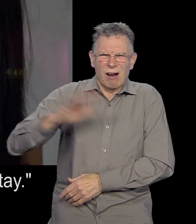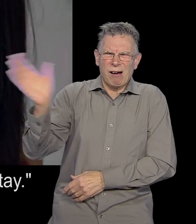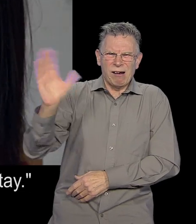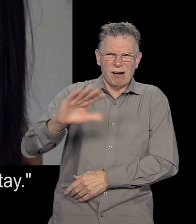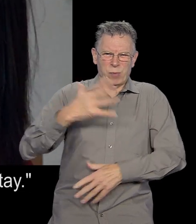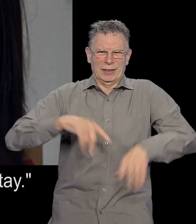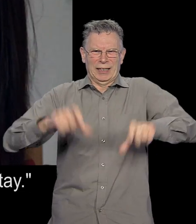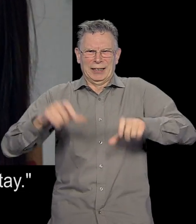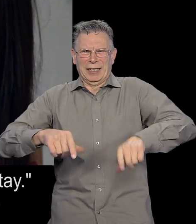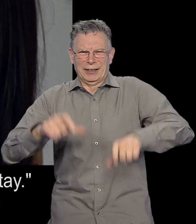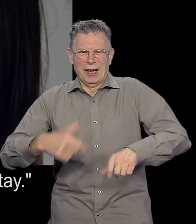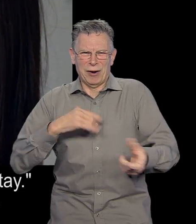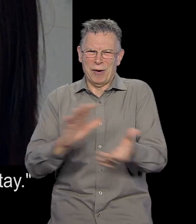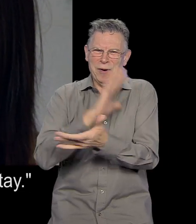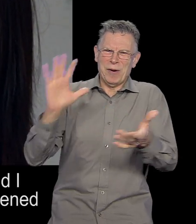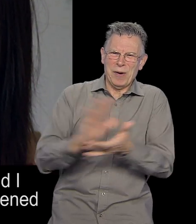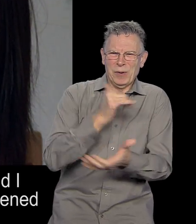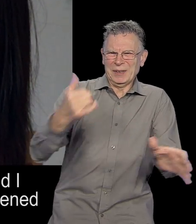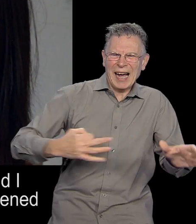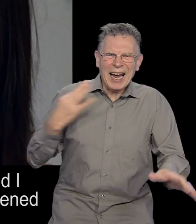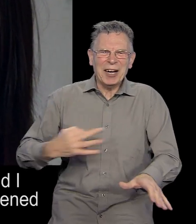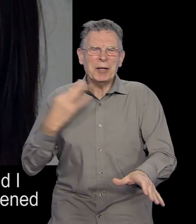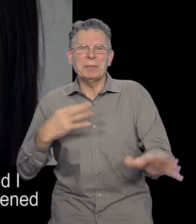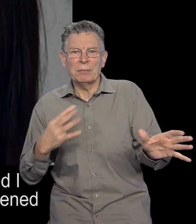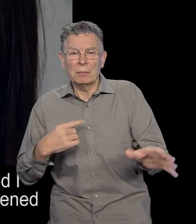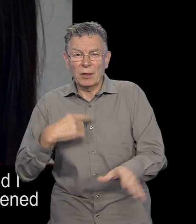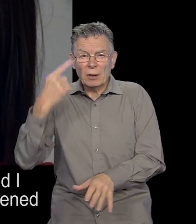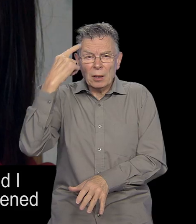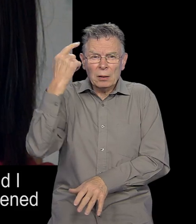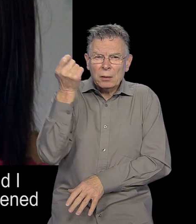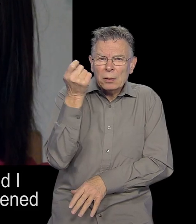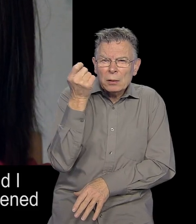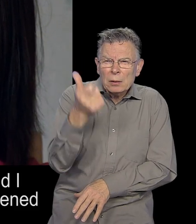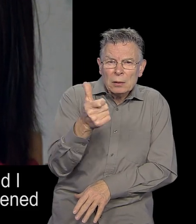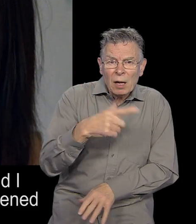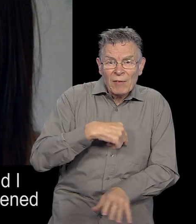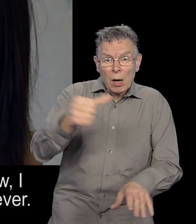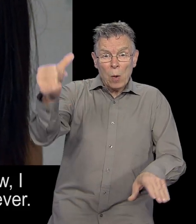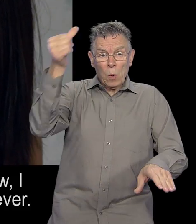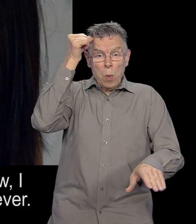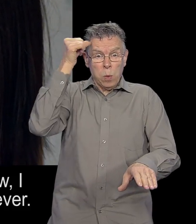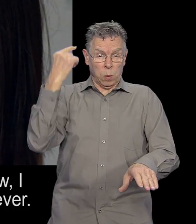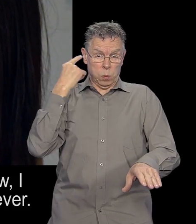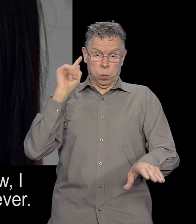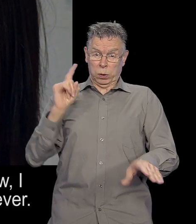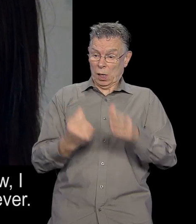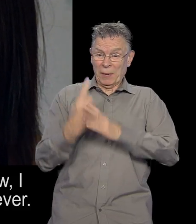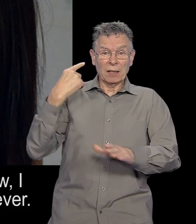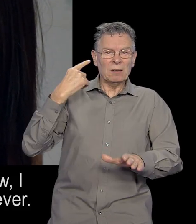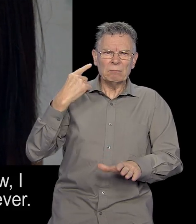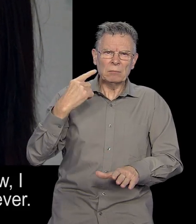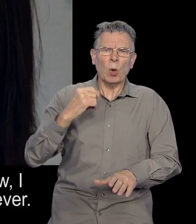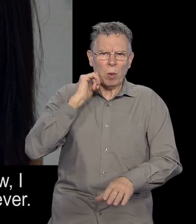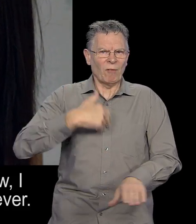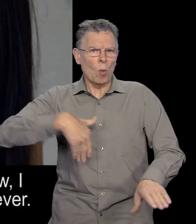didn't want to go. need to stay. I was having a great time. But then little did I think, would I have known this would have happened to me. And if I'd have